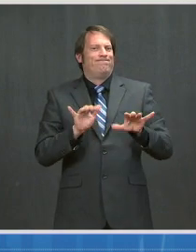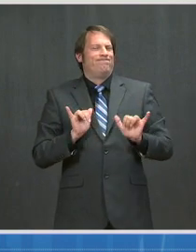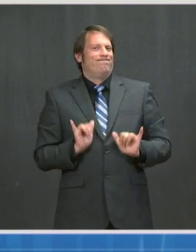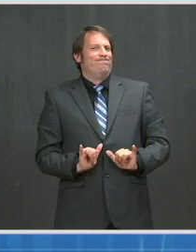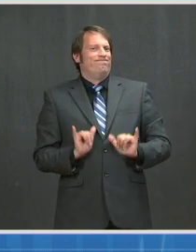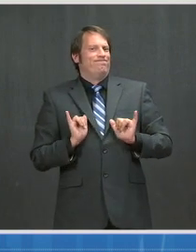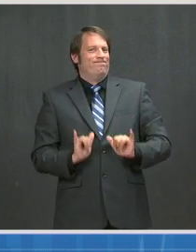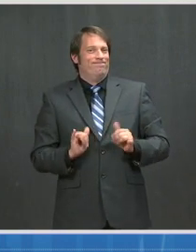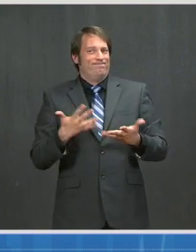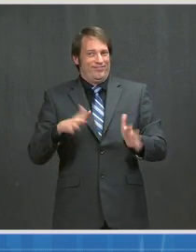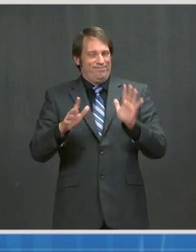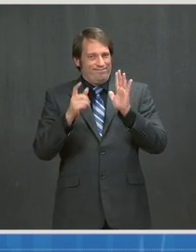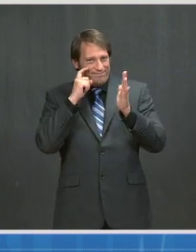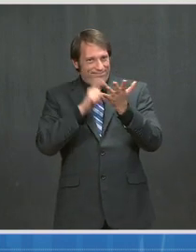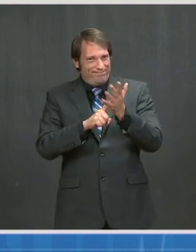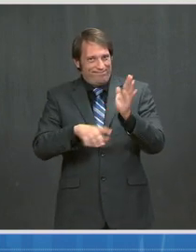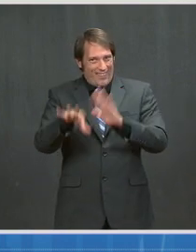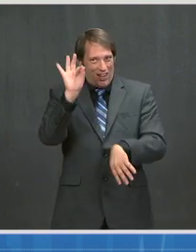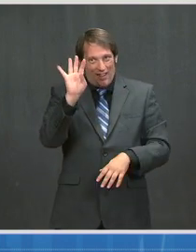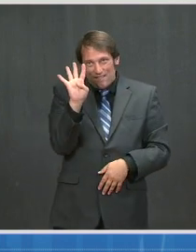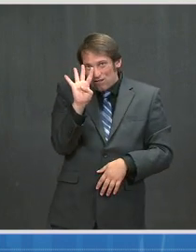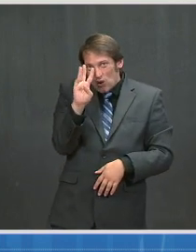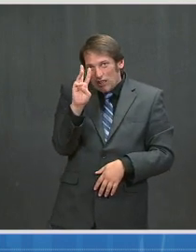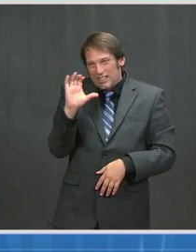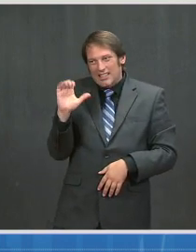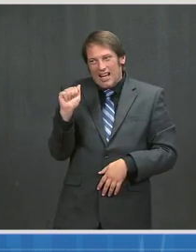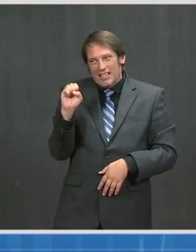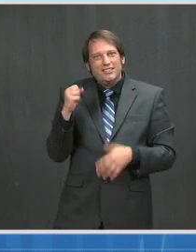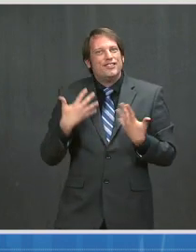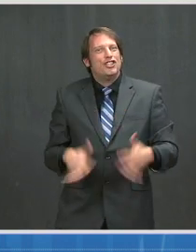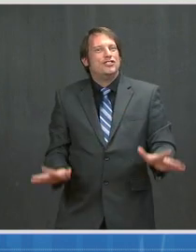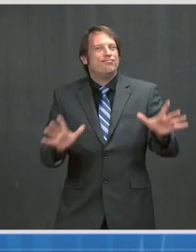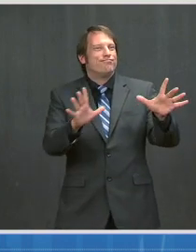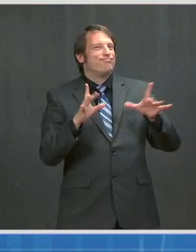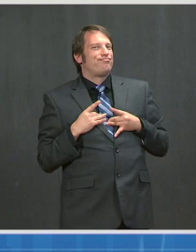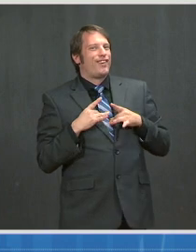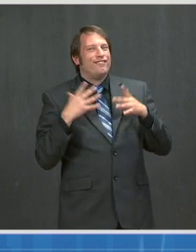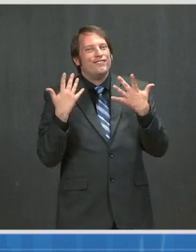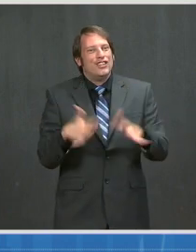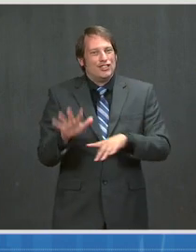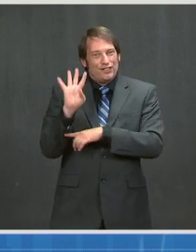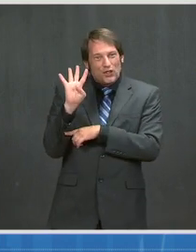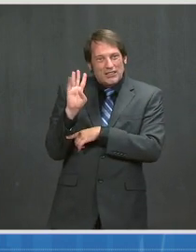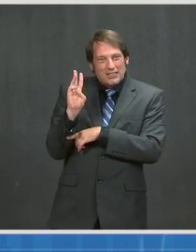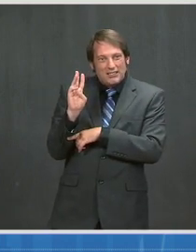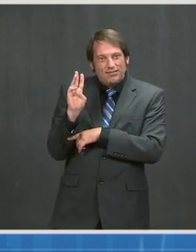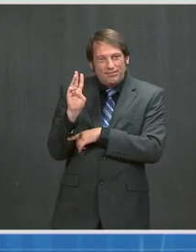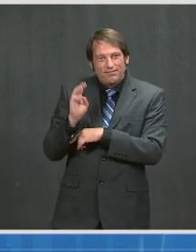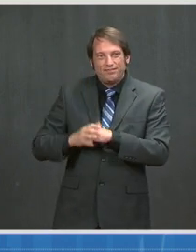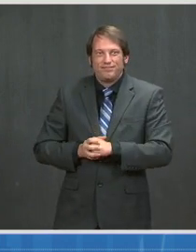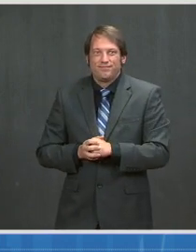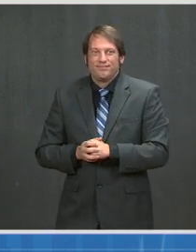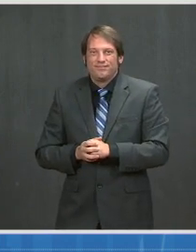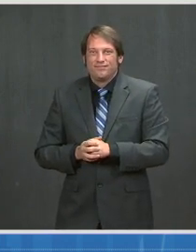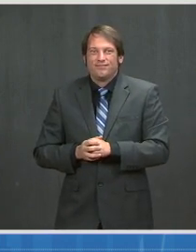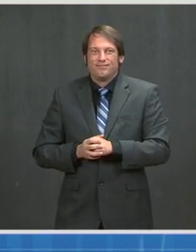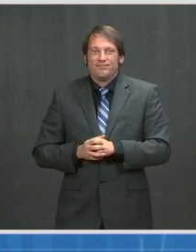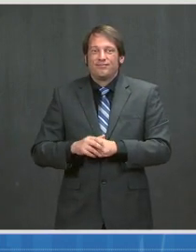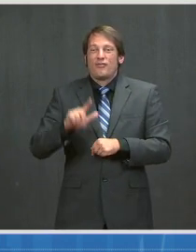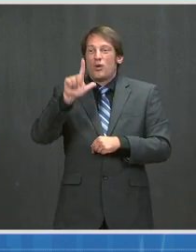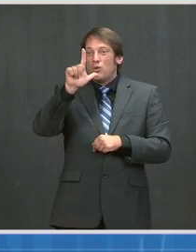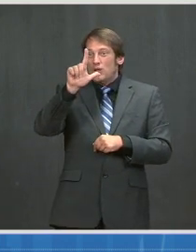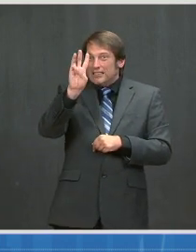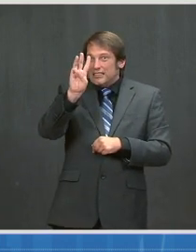linked to this event. Of those, 26 were patrons, three were bar staff. Seventeen secondary